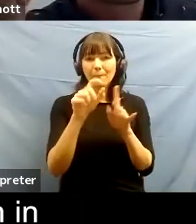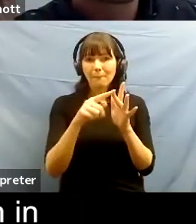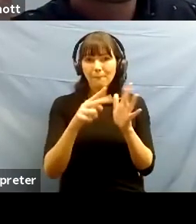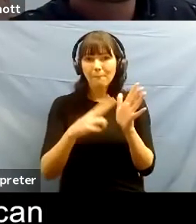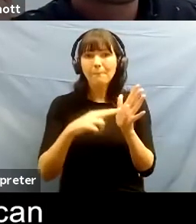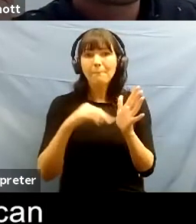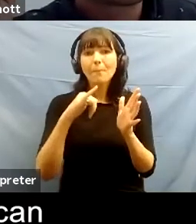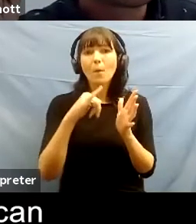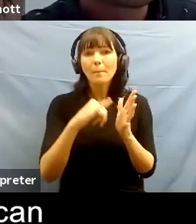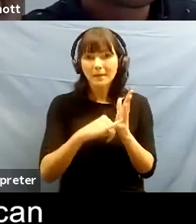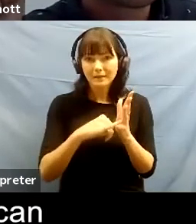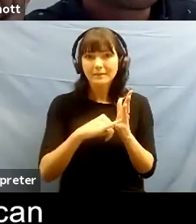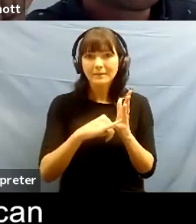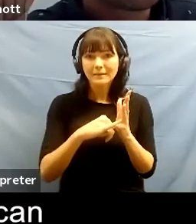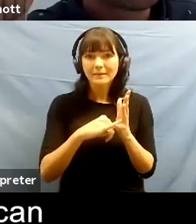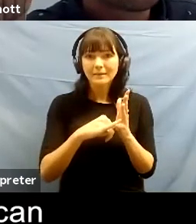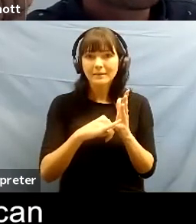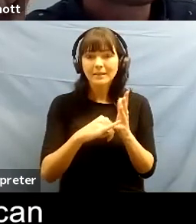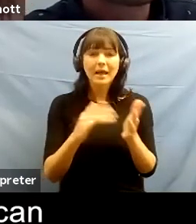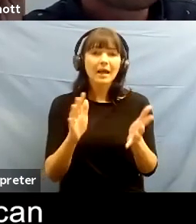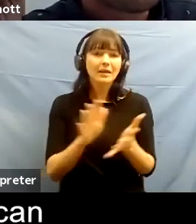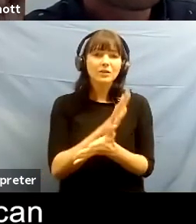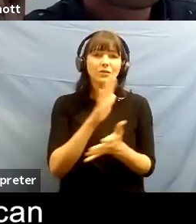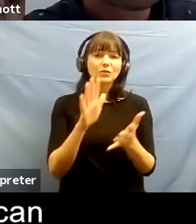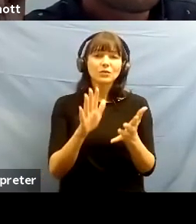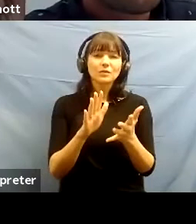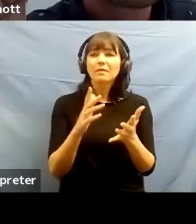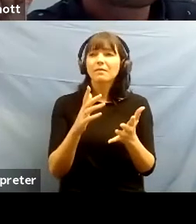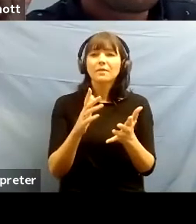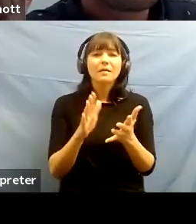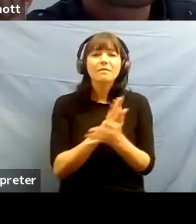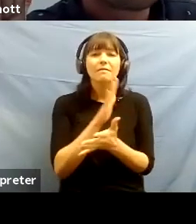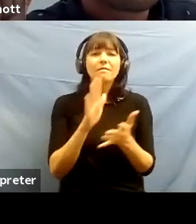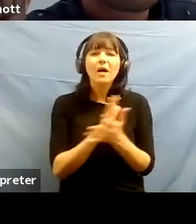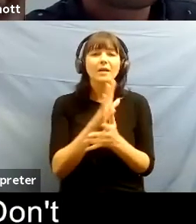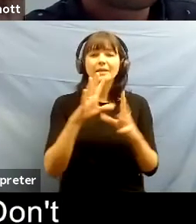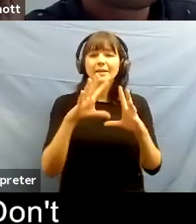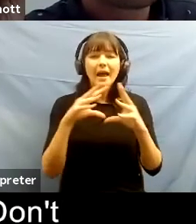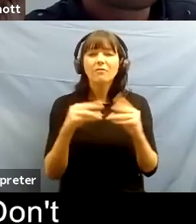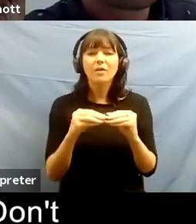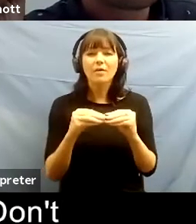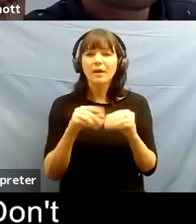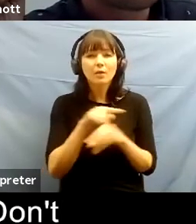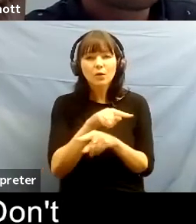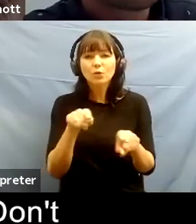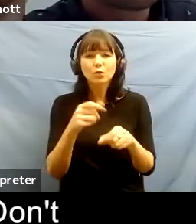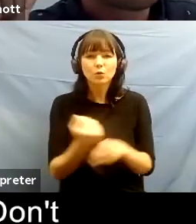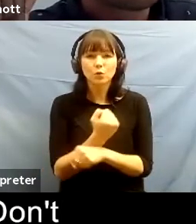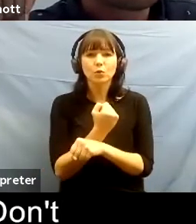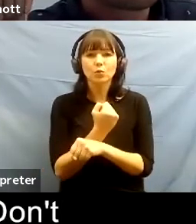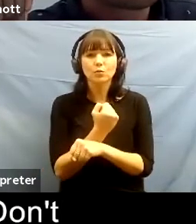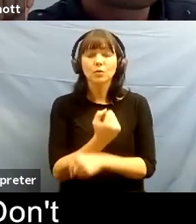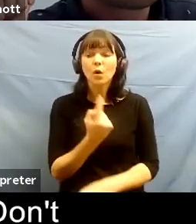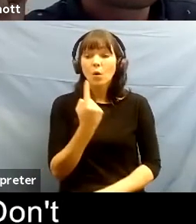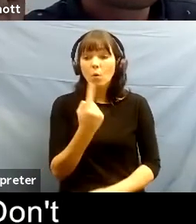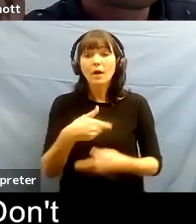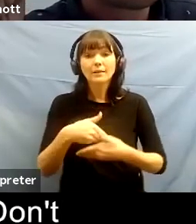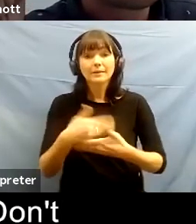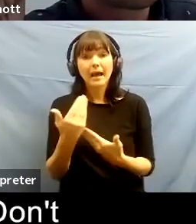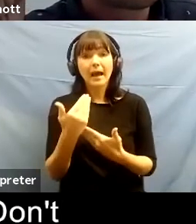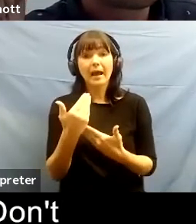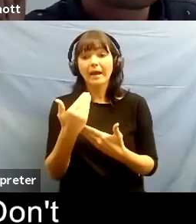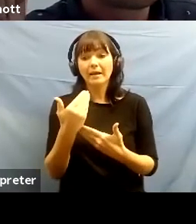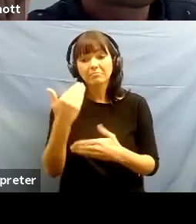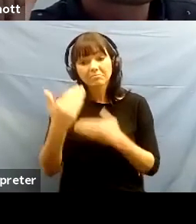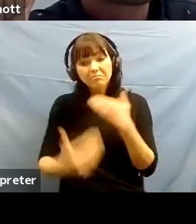sometimes that's incredibly important if you can just find some fun uh you know just one day at a time don't worry about where it's going